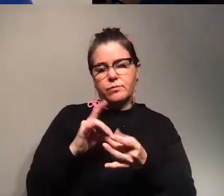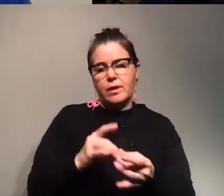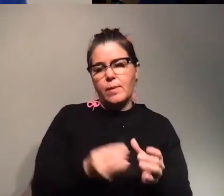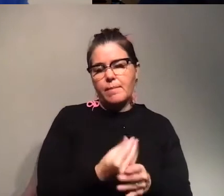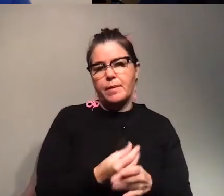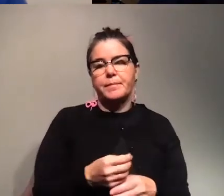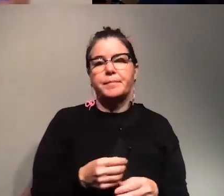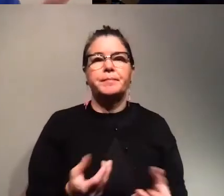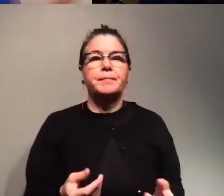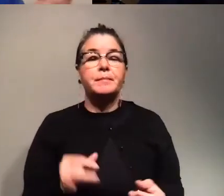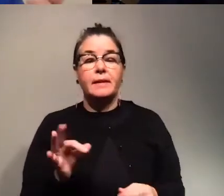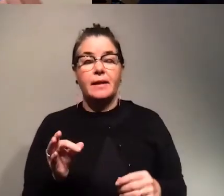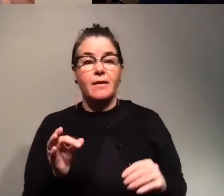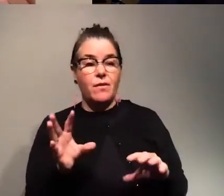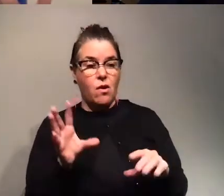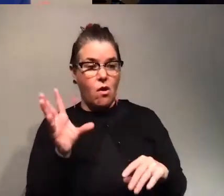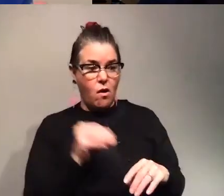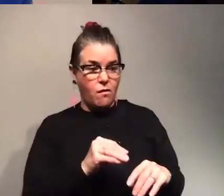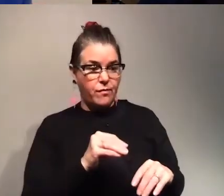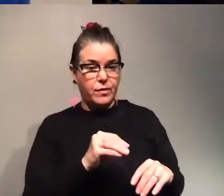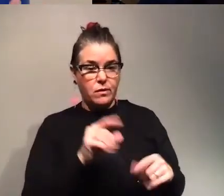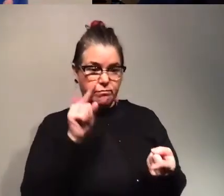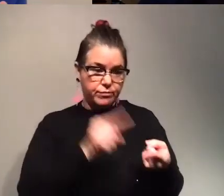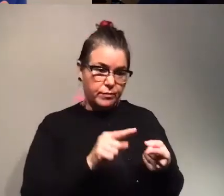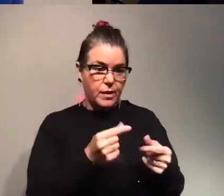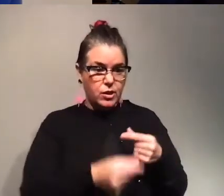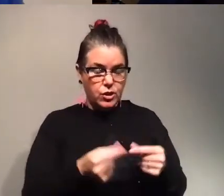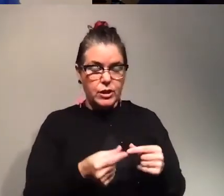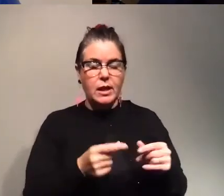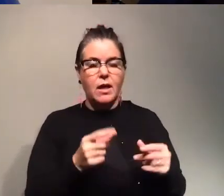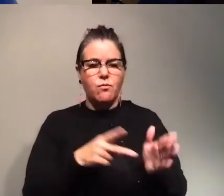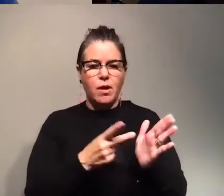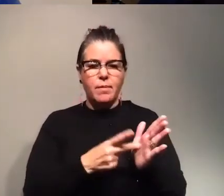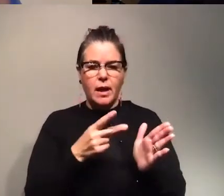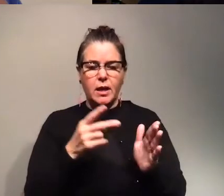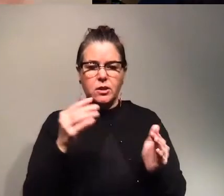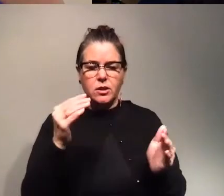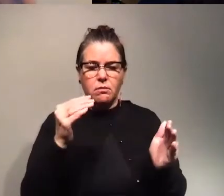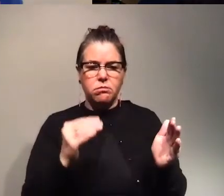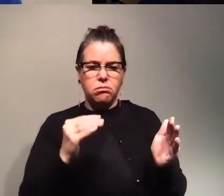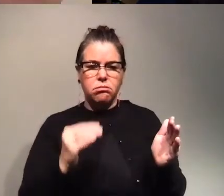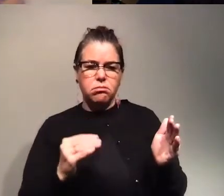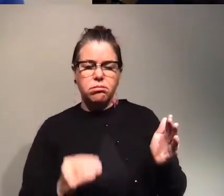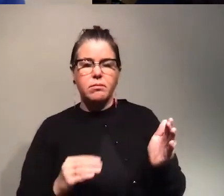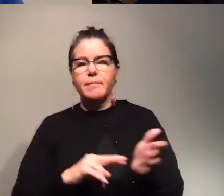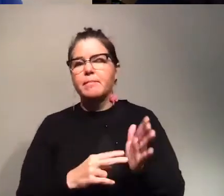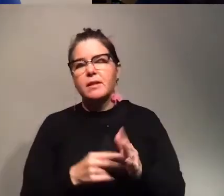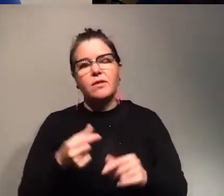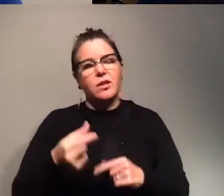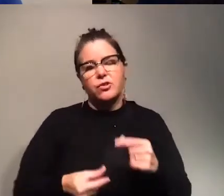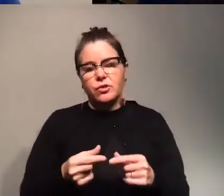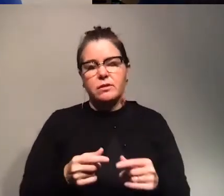but if i silence the gene and the replication of the virus go down it means that that gene was important for the virus